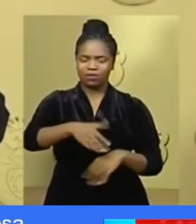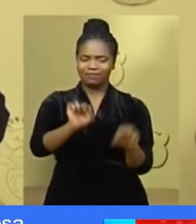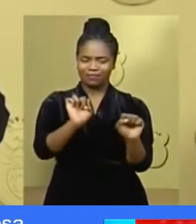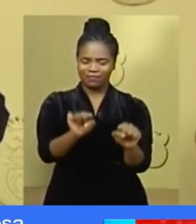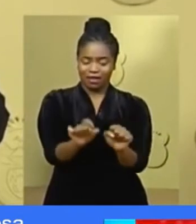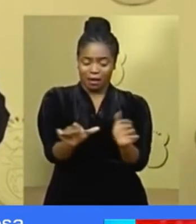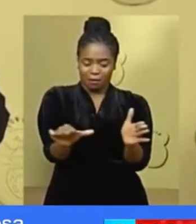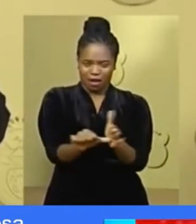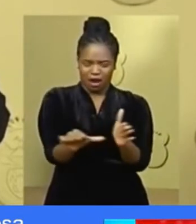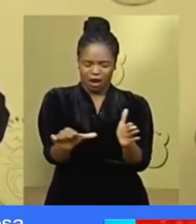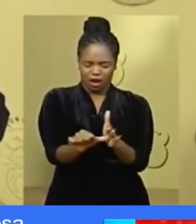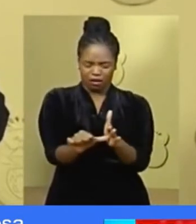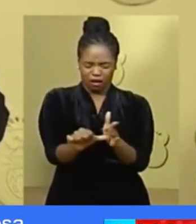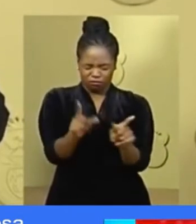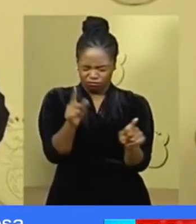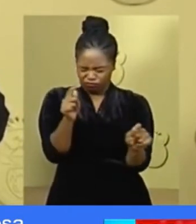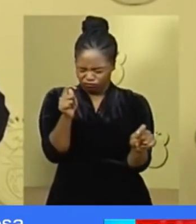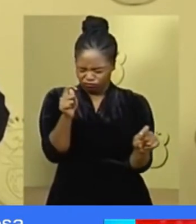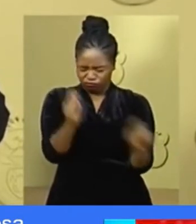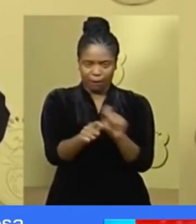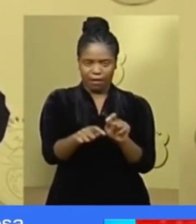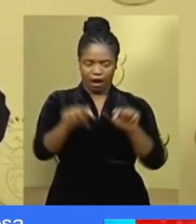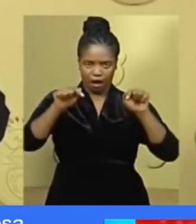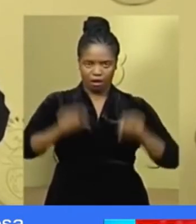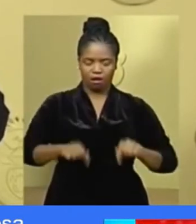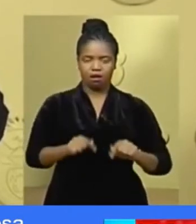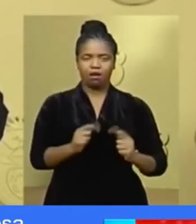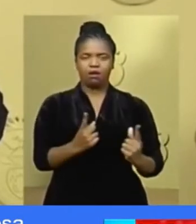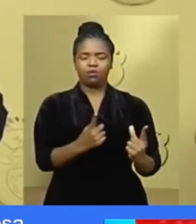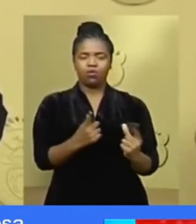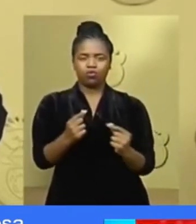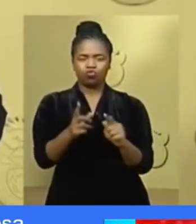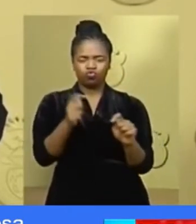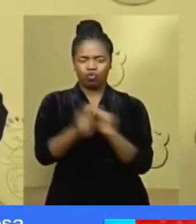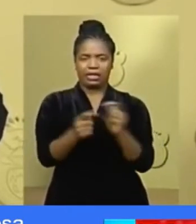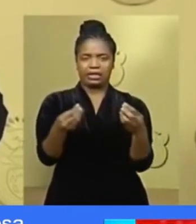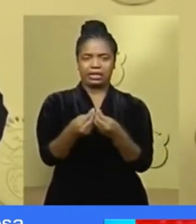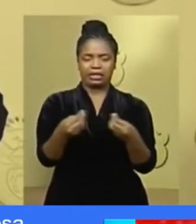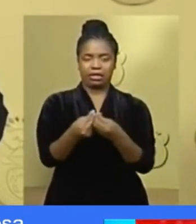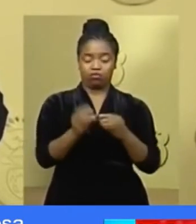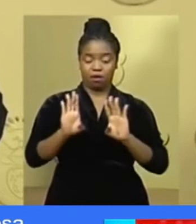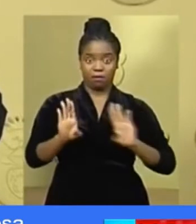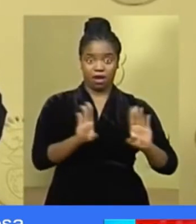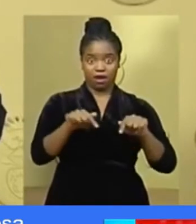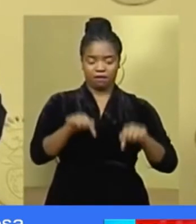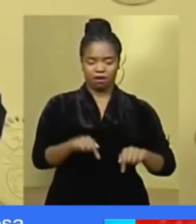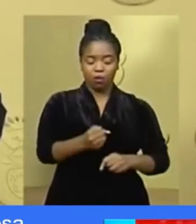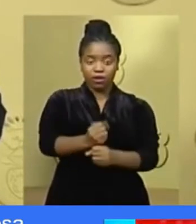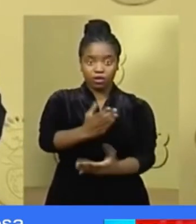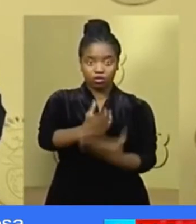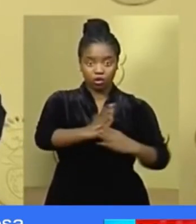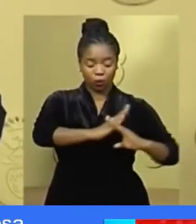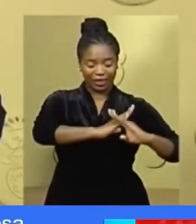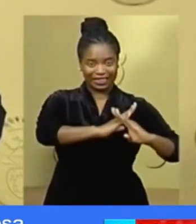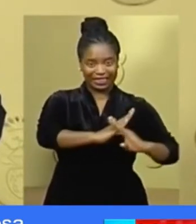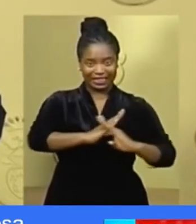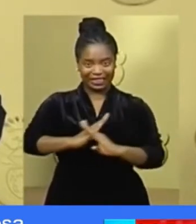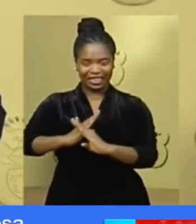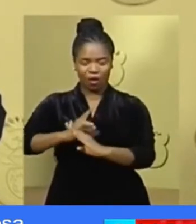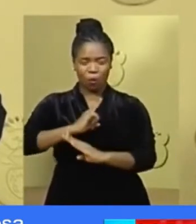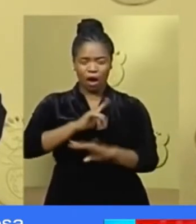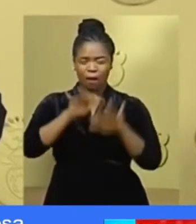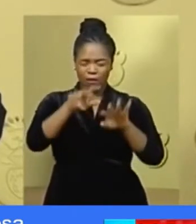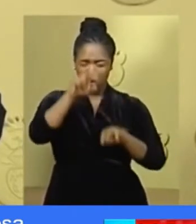immediate, swift, and extraordinary action is required if we are to prevent a human